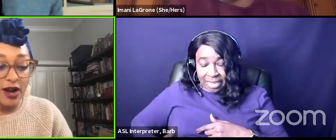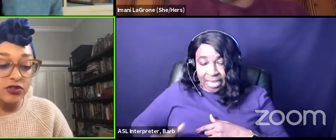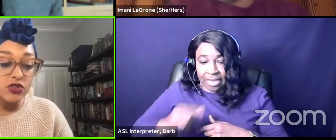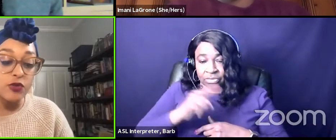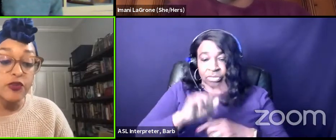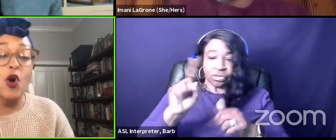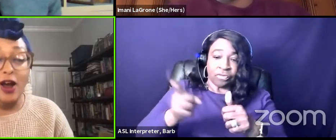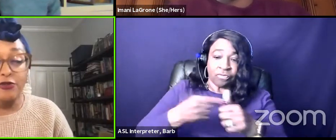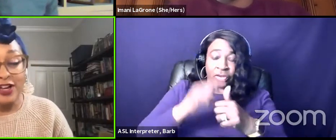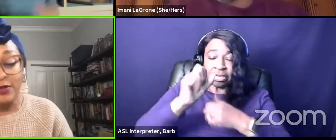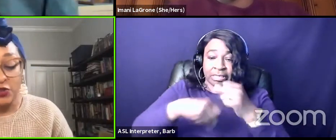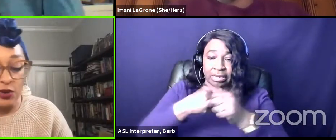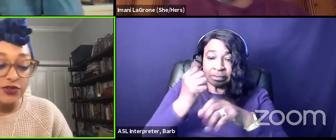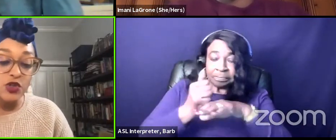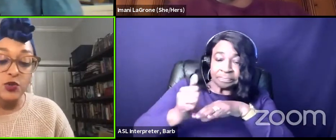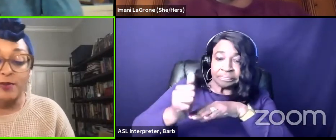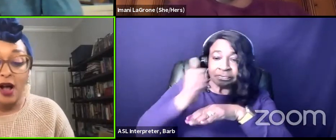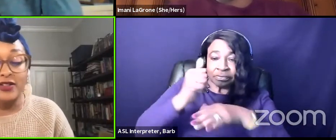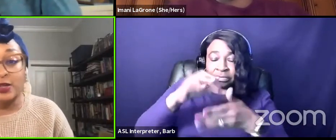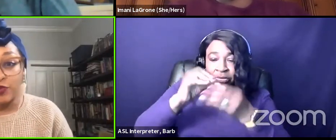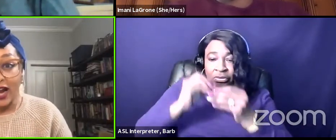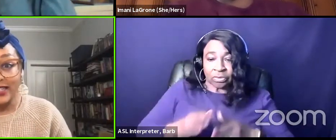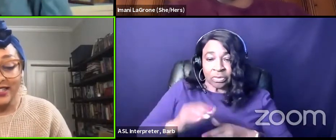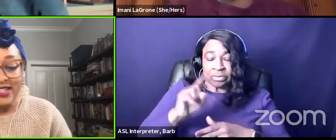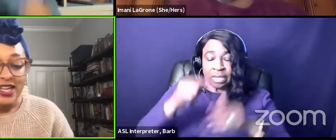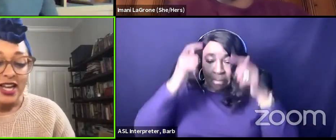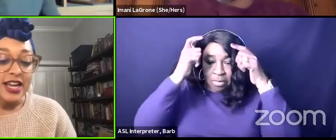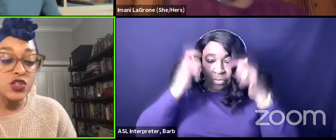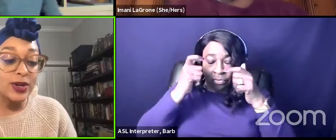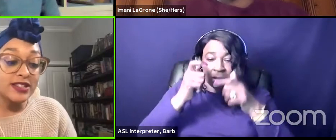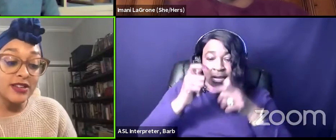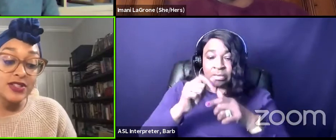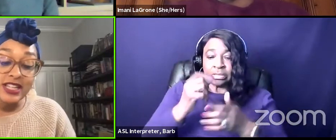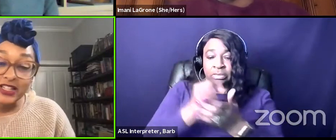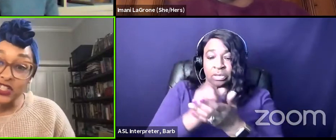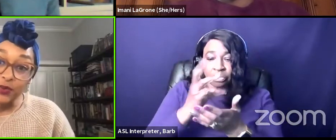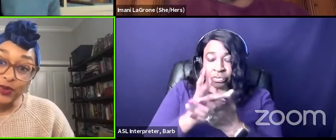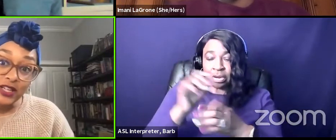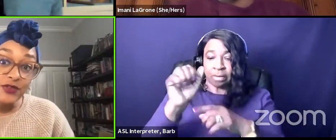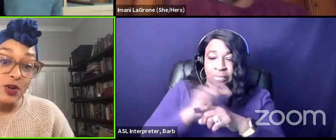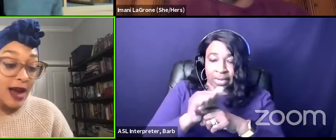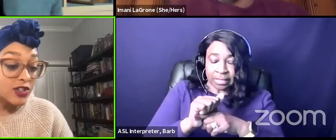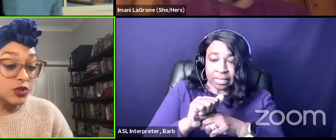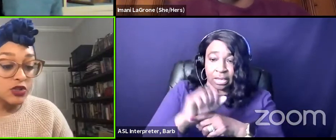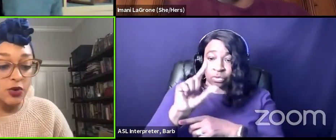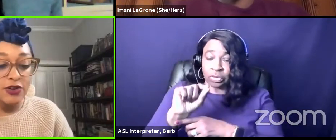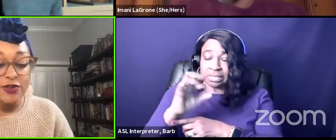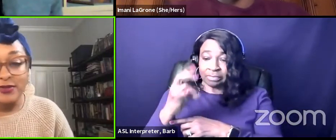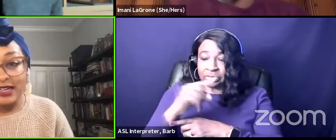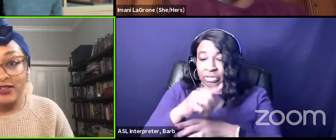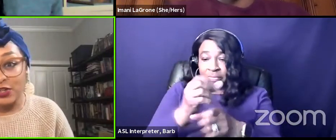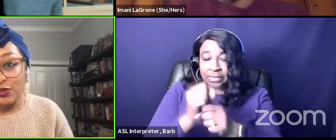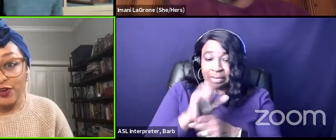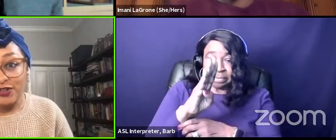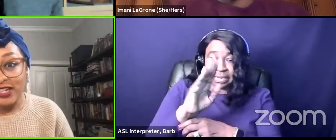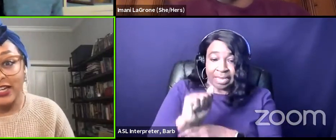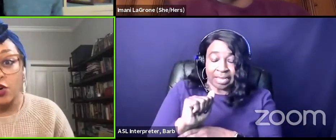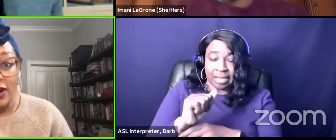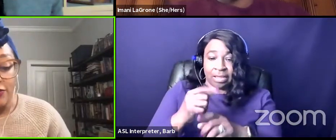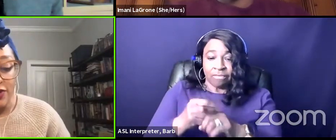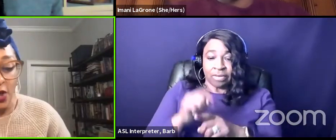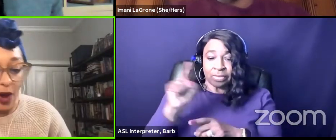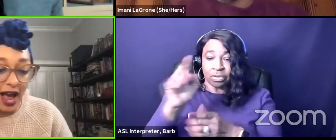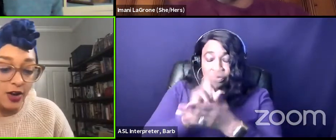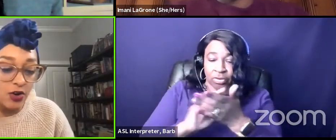chicago crown crown family school of social work policy and practice in 2017 she received her bachelor's degree from denison university